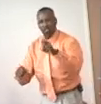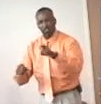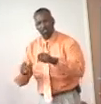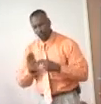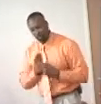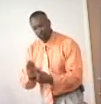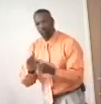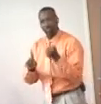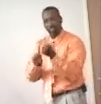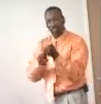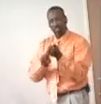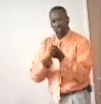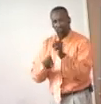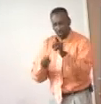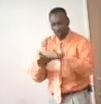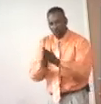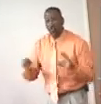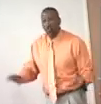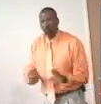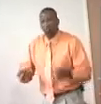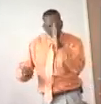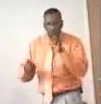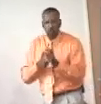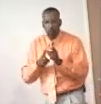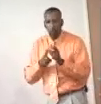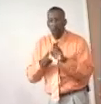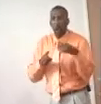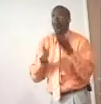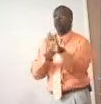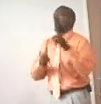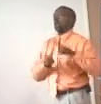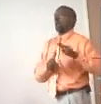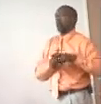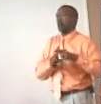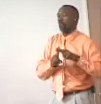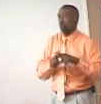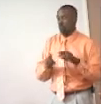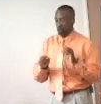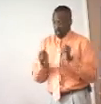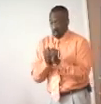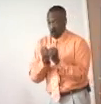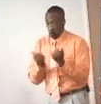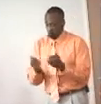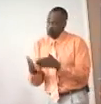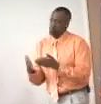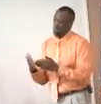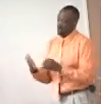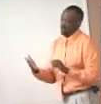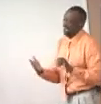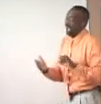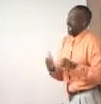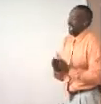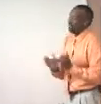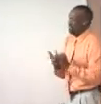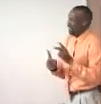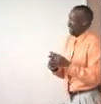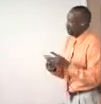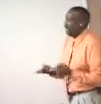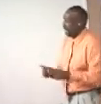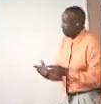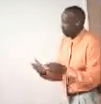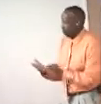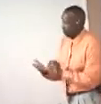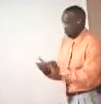we've got to keep showing ourselves to be doers of the word. It's all about the application. So look at this text with me. This is how the application